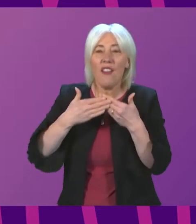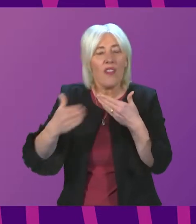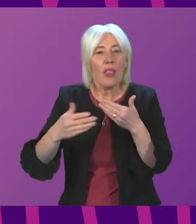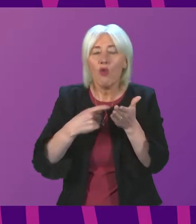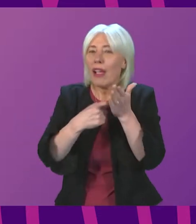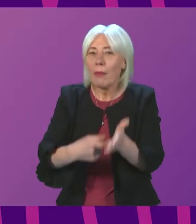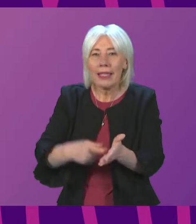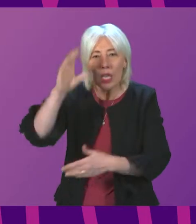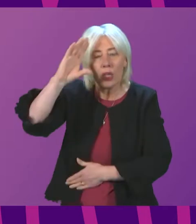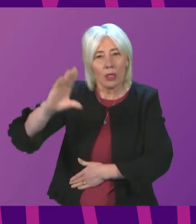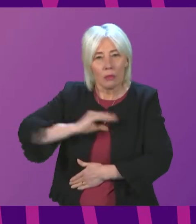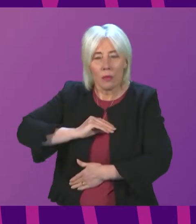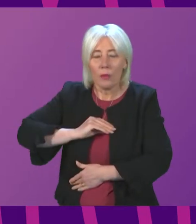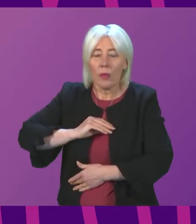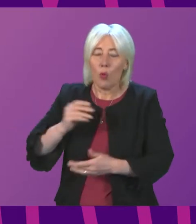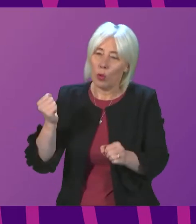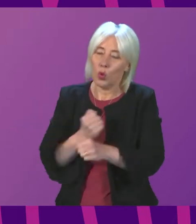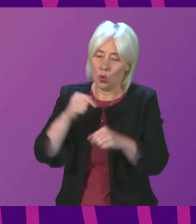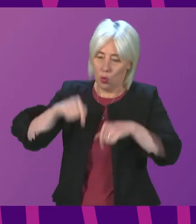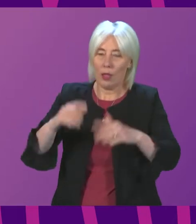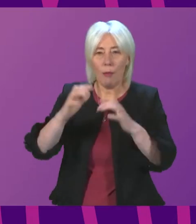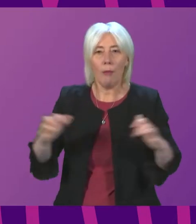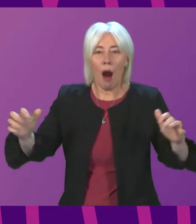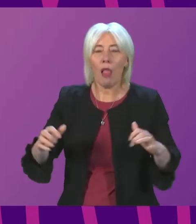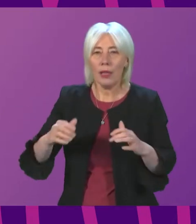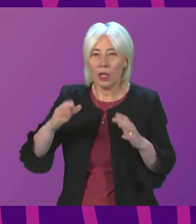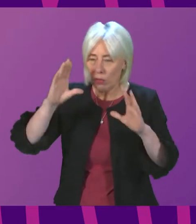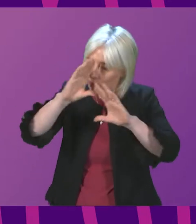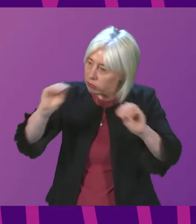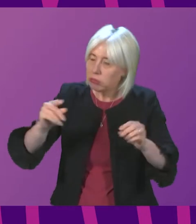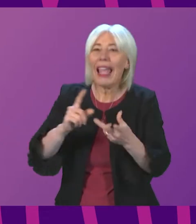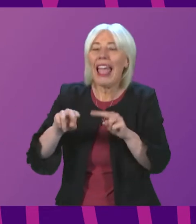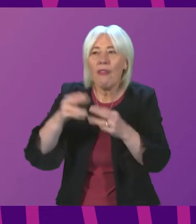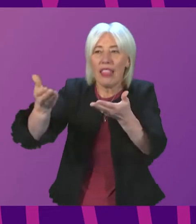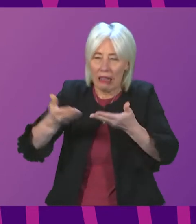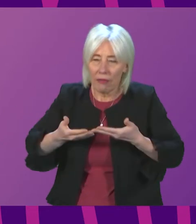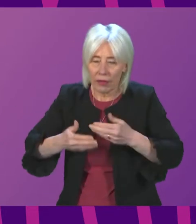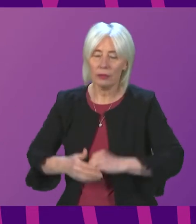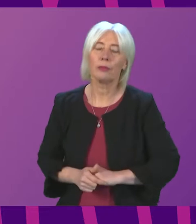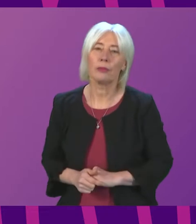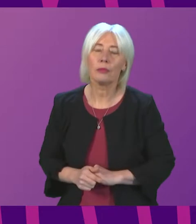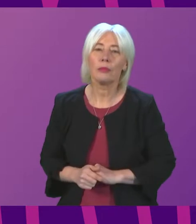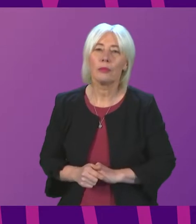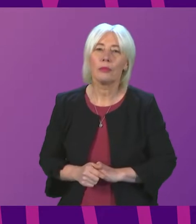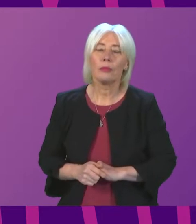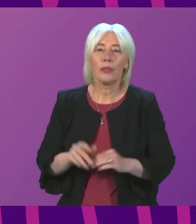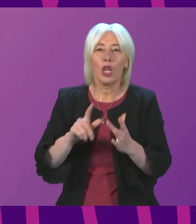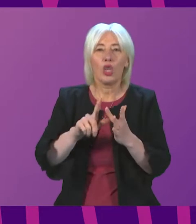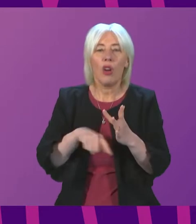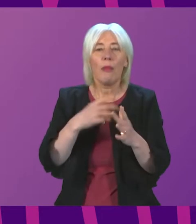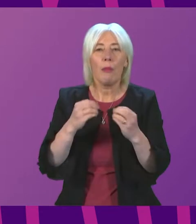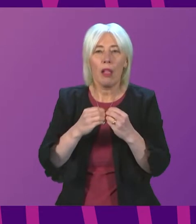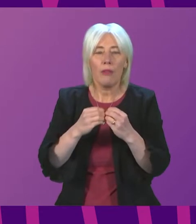it makes and to set out to Parliament how we will intend to implement them as and when they come. Thank Jeremy Balfour to be followed by Stephanie Callaghan.